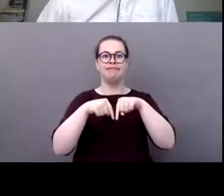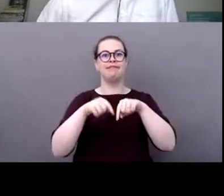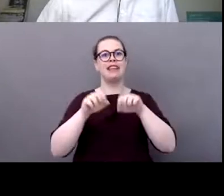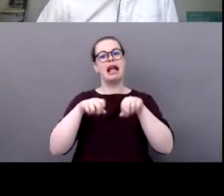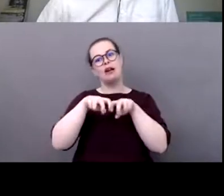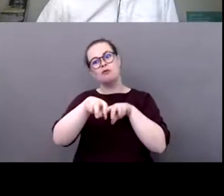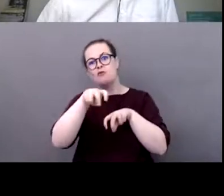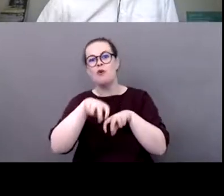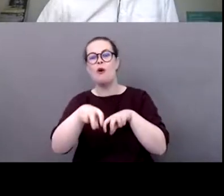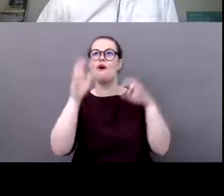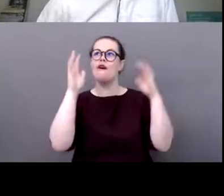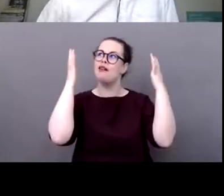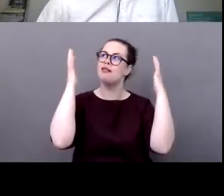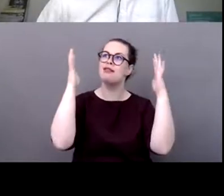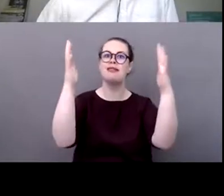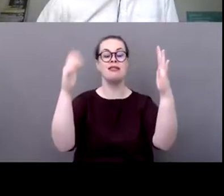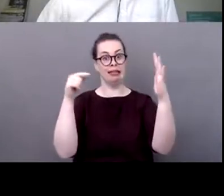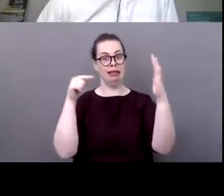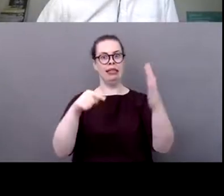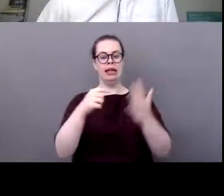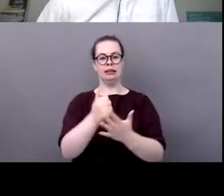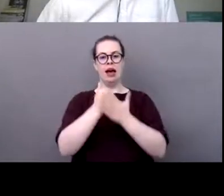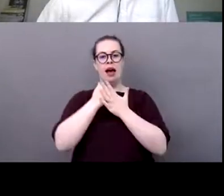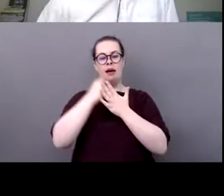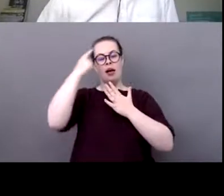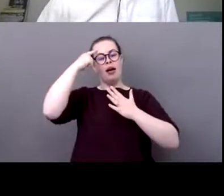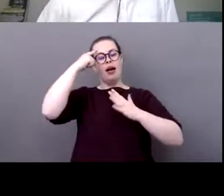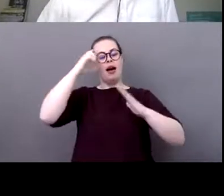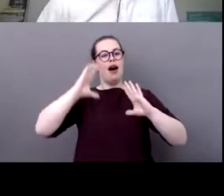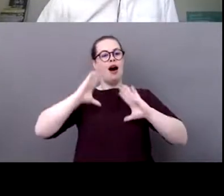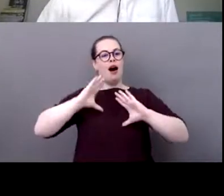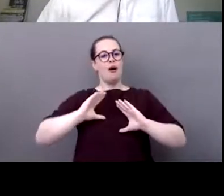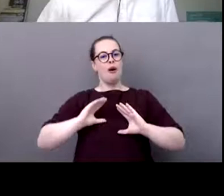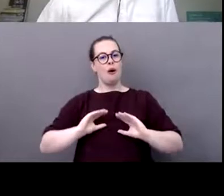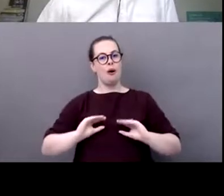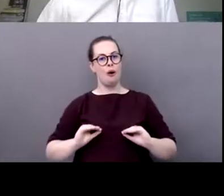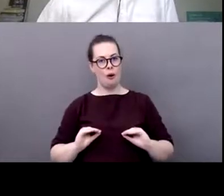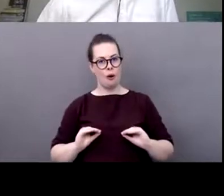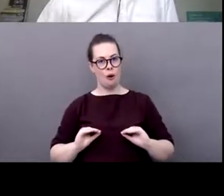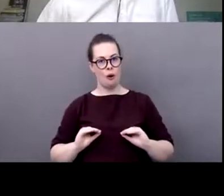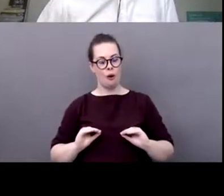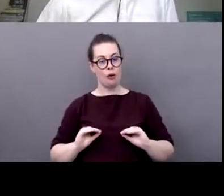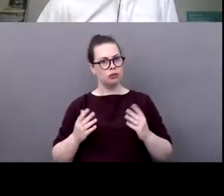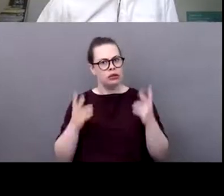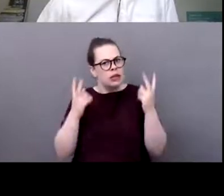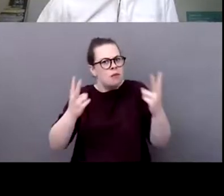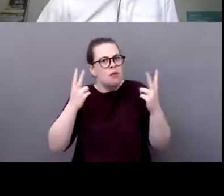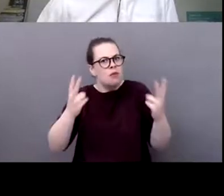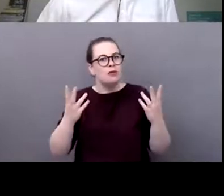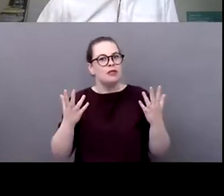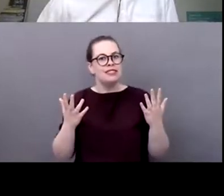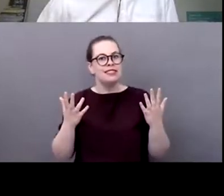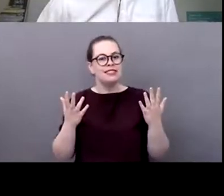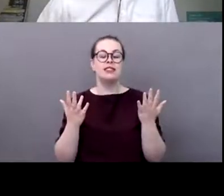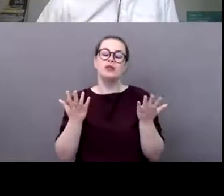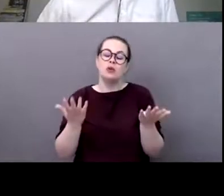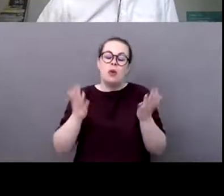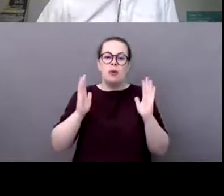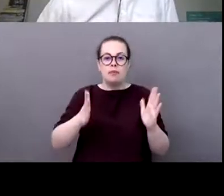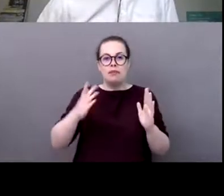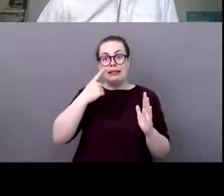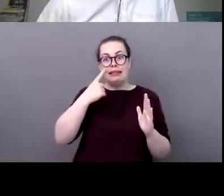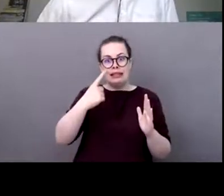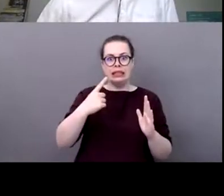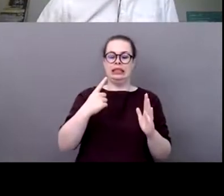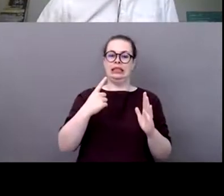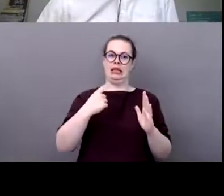is actually the driver that should bring even more consciousness in addressing the impacts but also doing positive things because sport